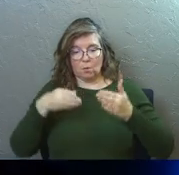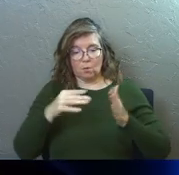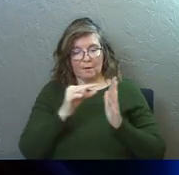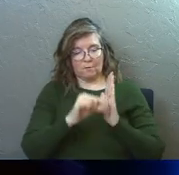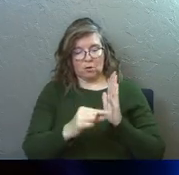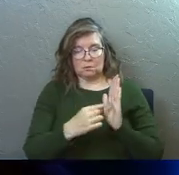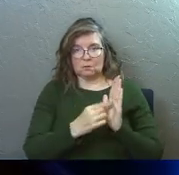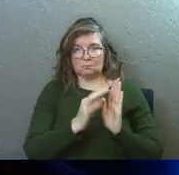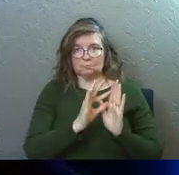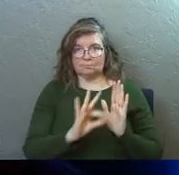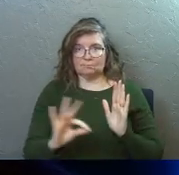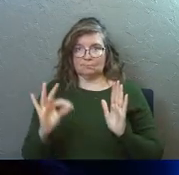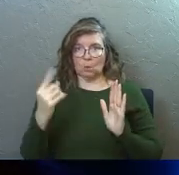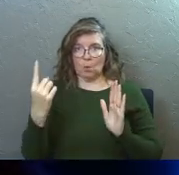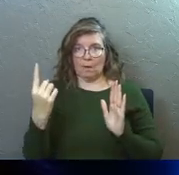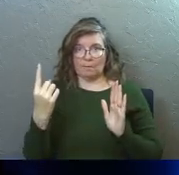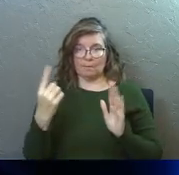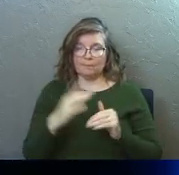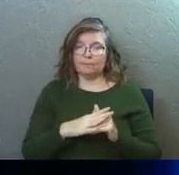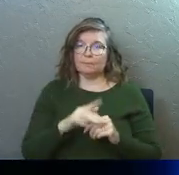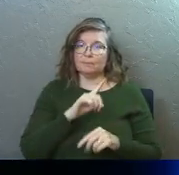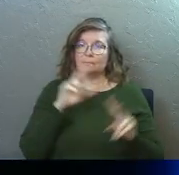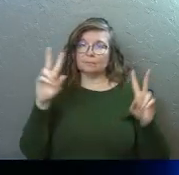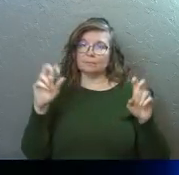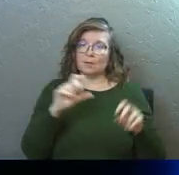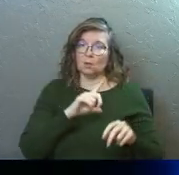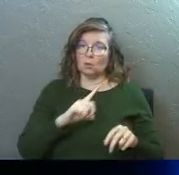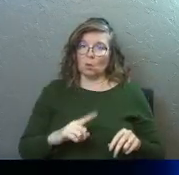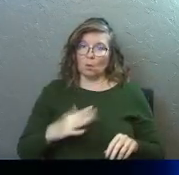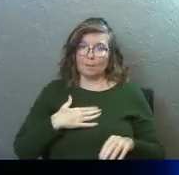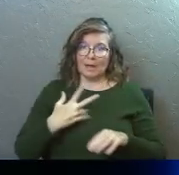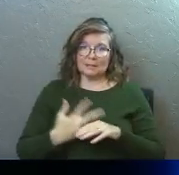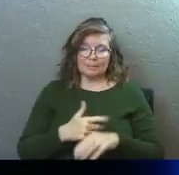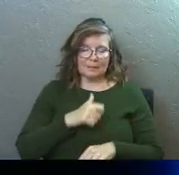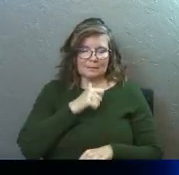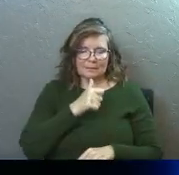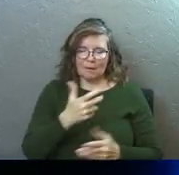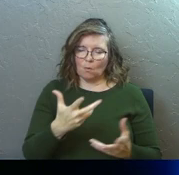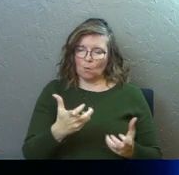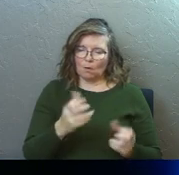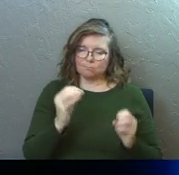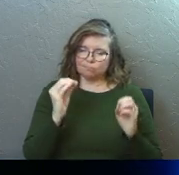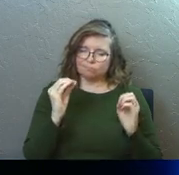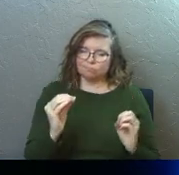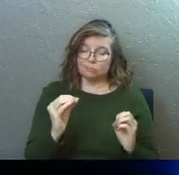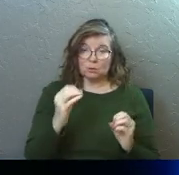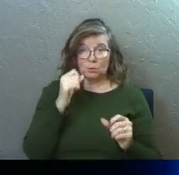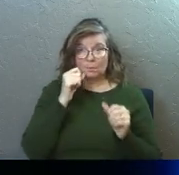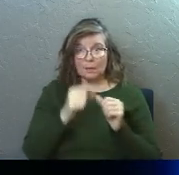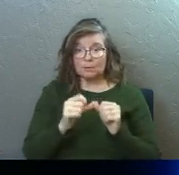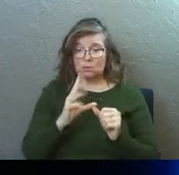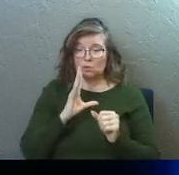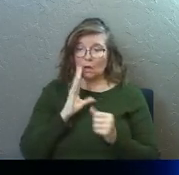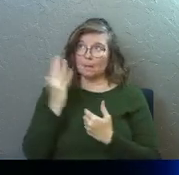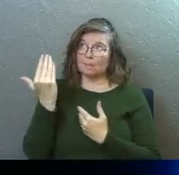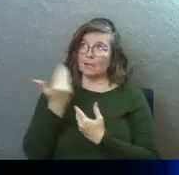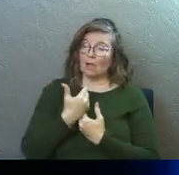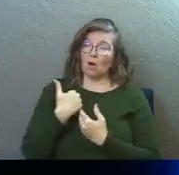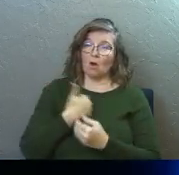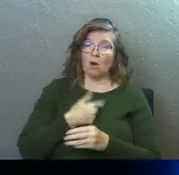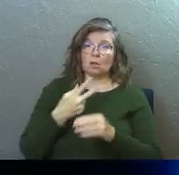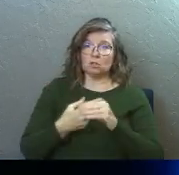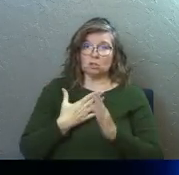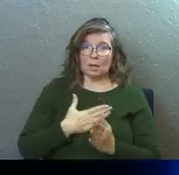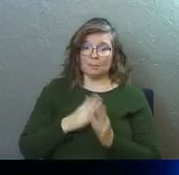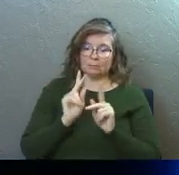on verse one. And it's this right here, the Lord is my shepherd, I shall not want. You remember that? Talking through God being our shepherd.